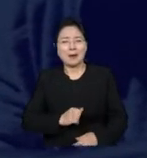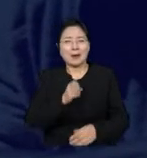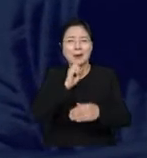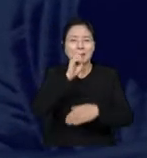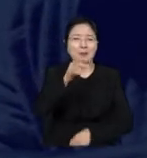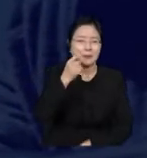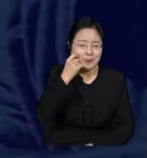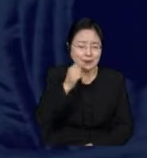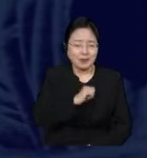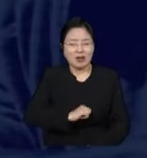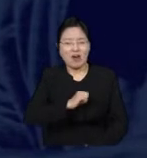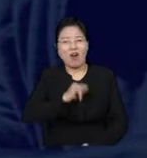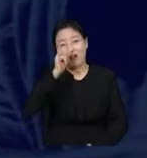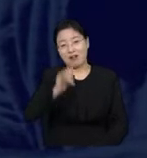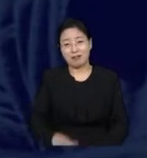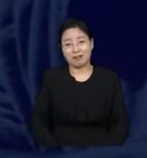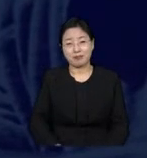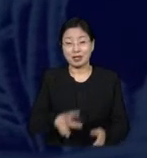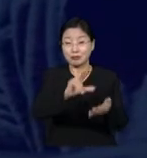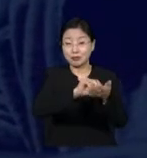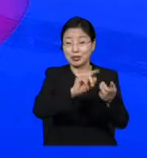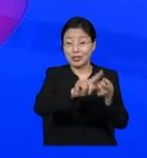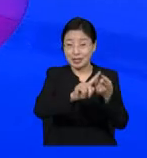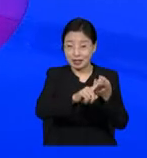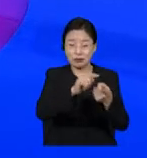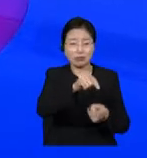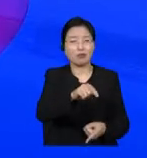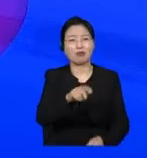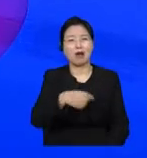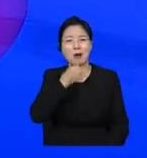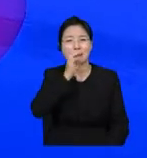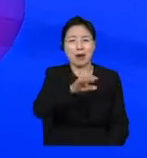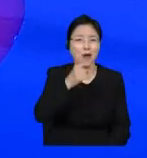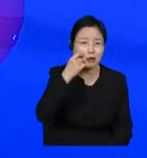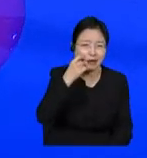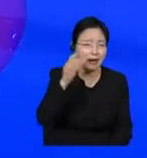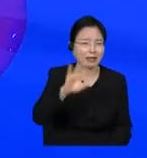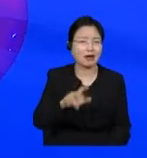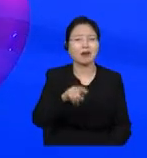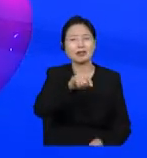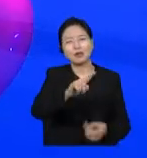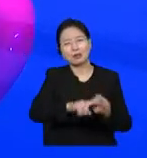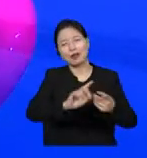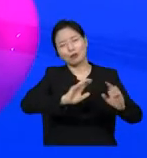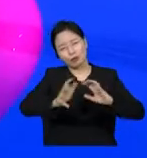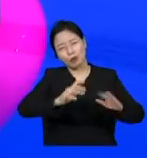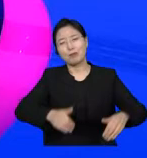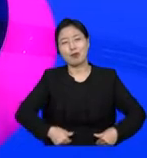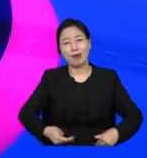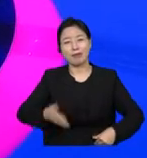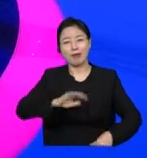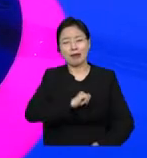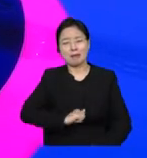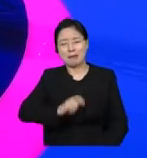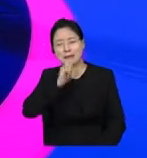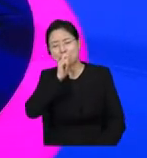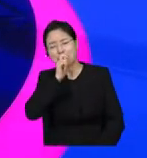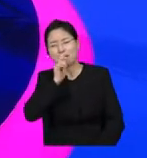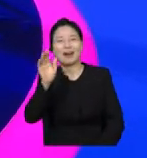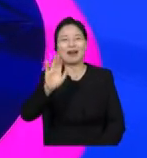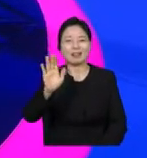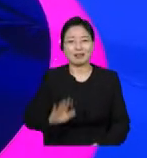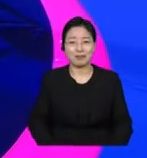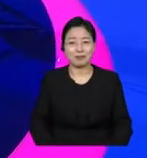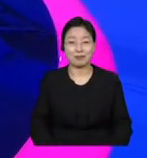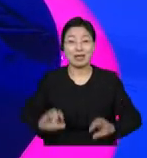conversations that we need to have. So no matter where in the world you live, or where you grew up, there are issues